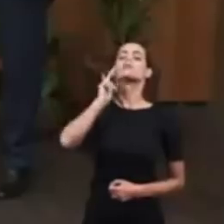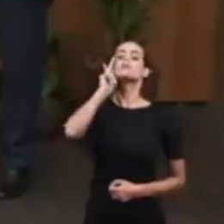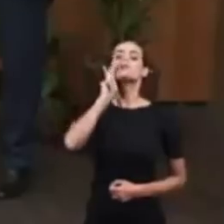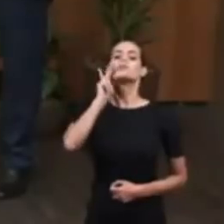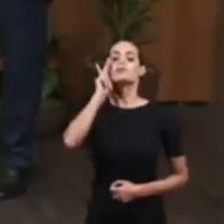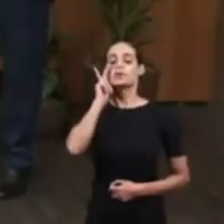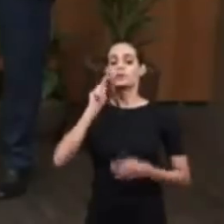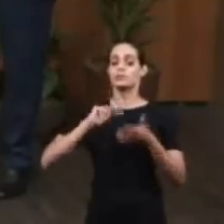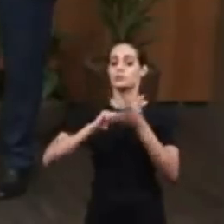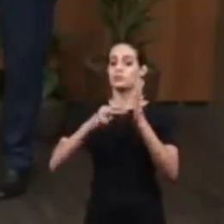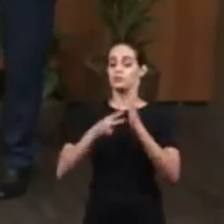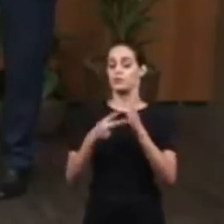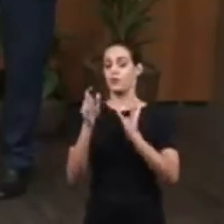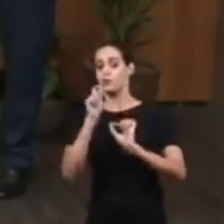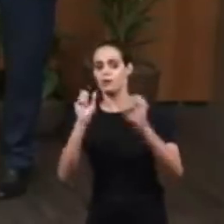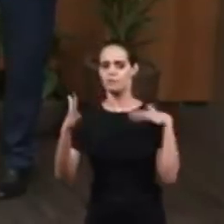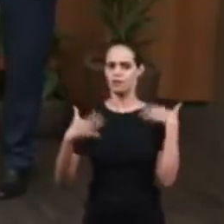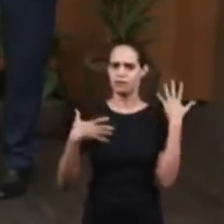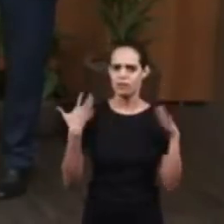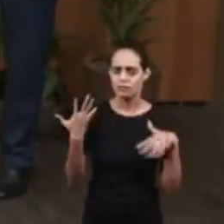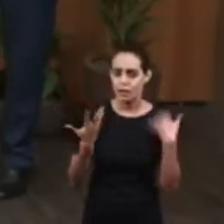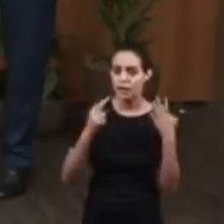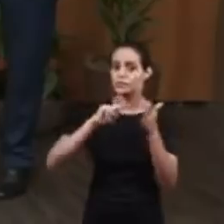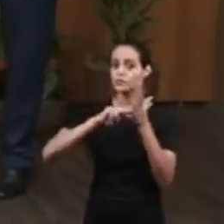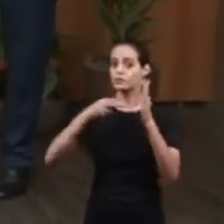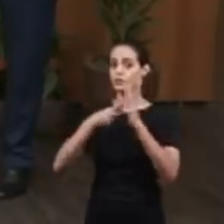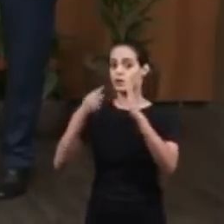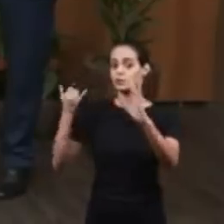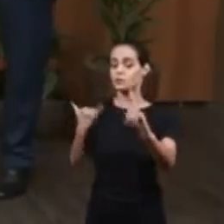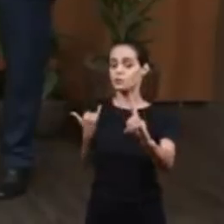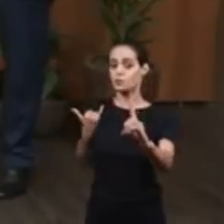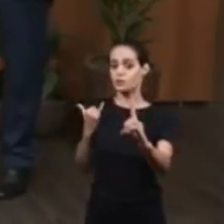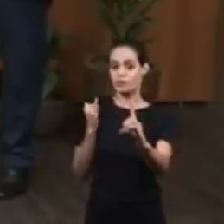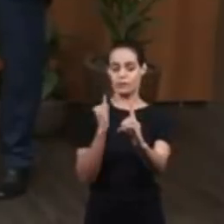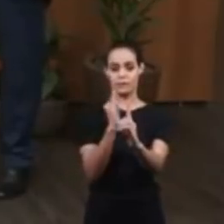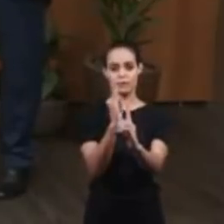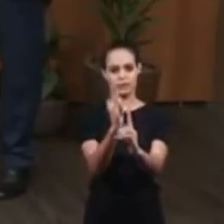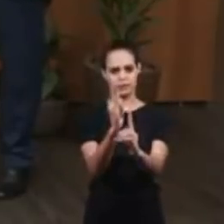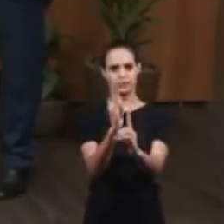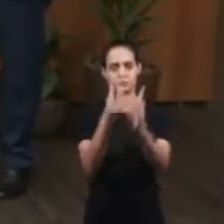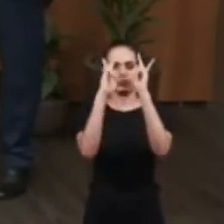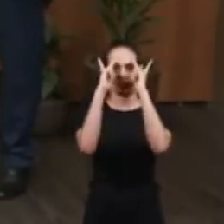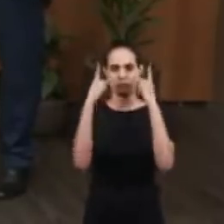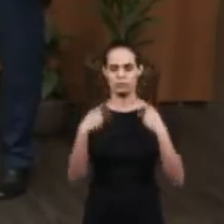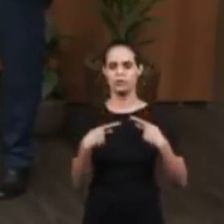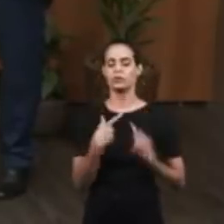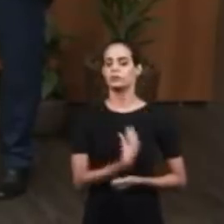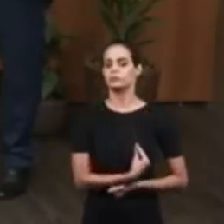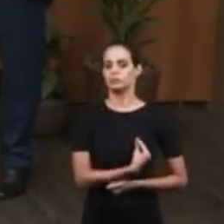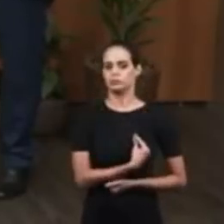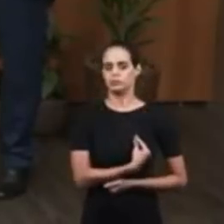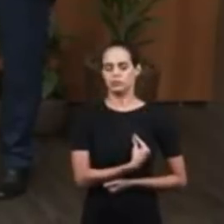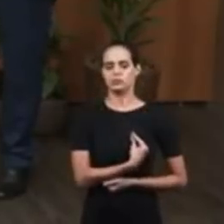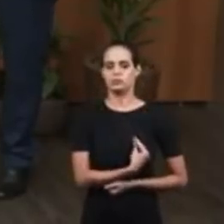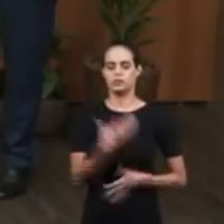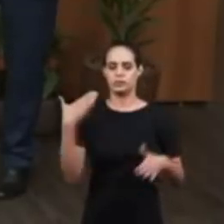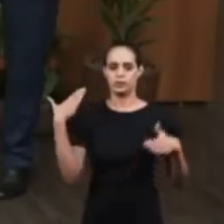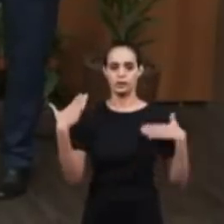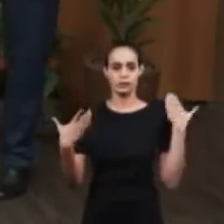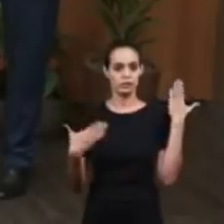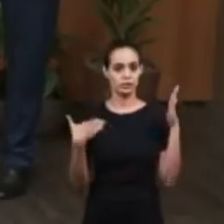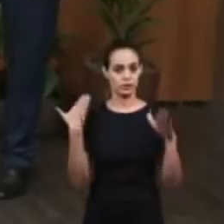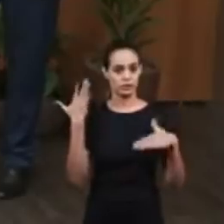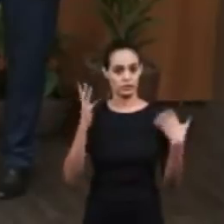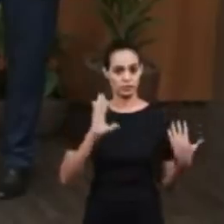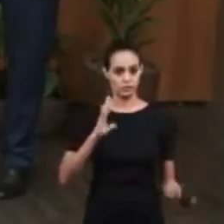And prophetically speaking, in order for man to participate of the joy of salvation,